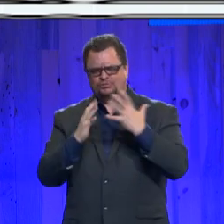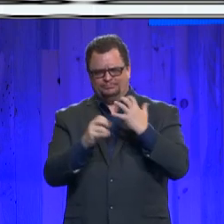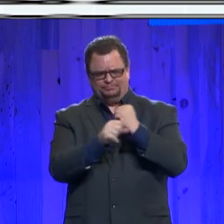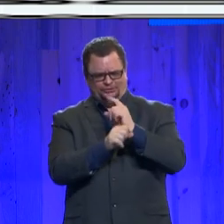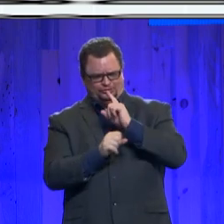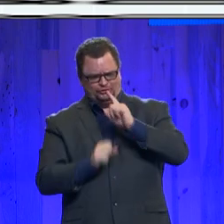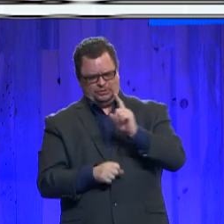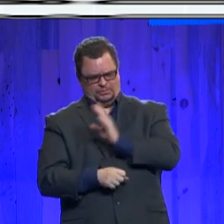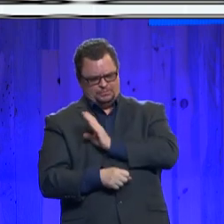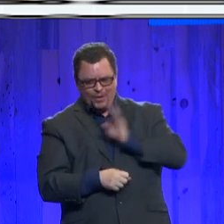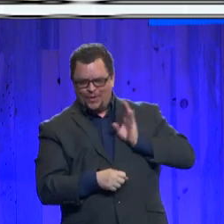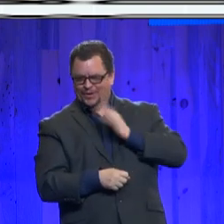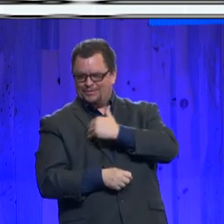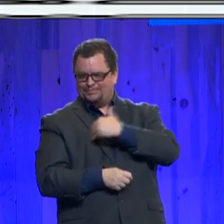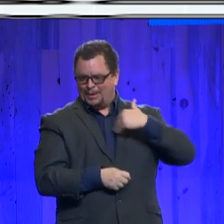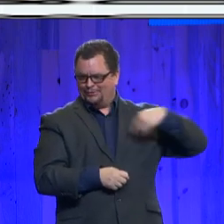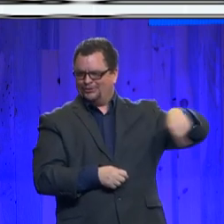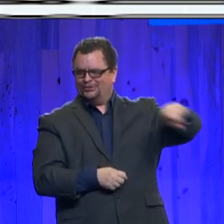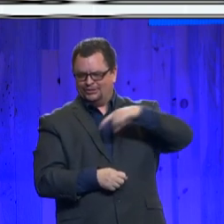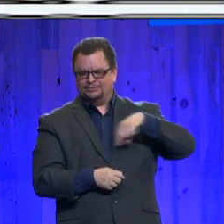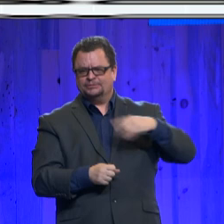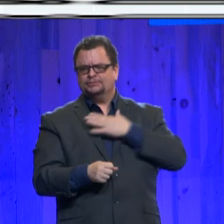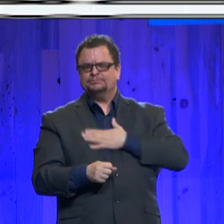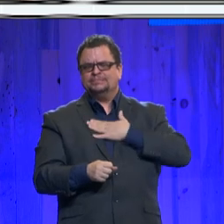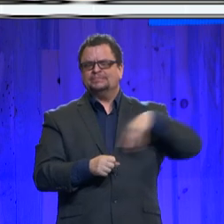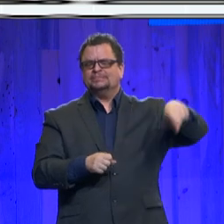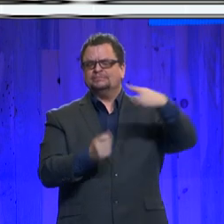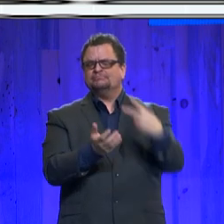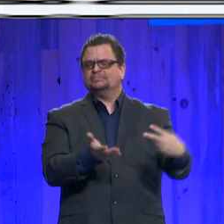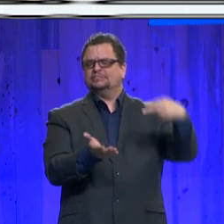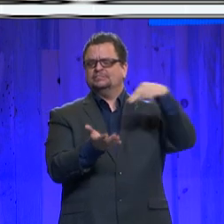Chamber and EDC, would you please stand and be recognized?